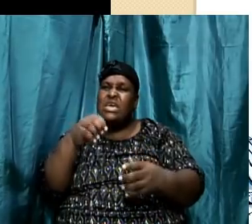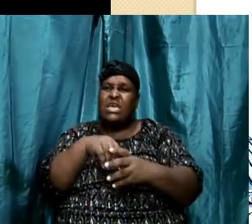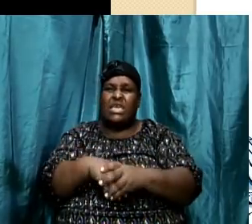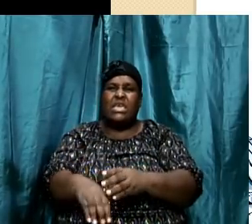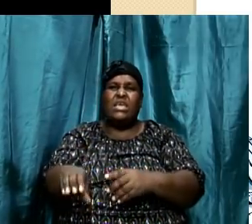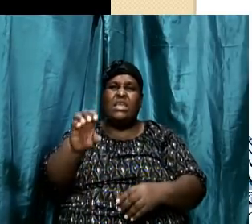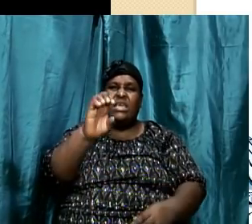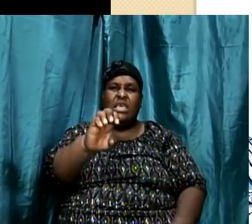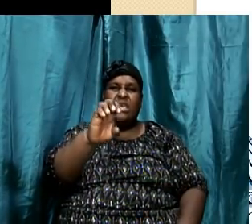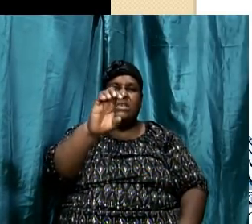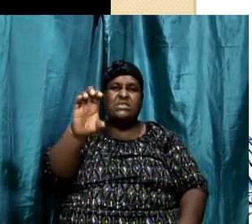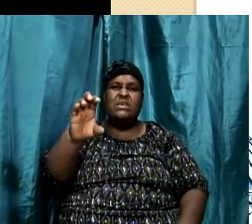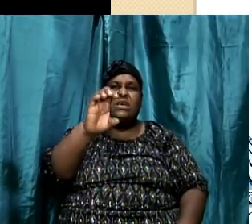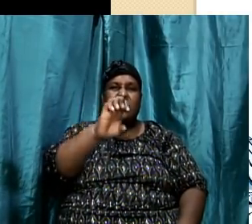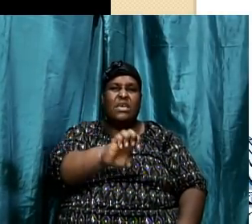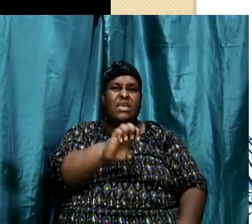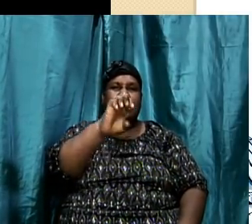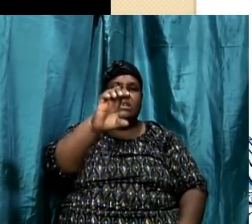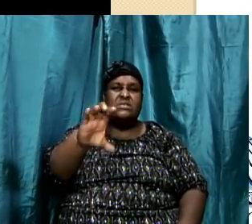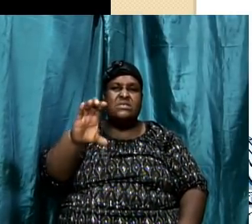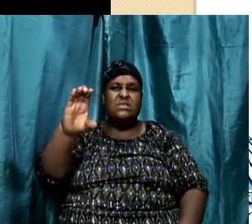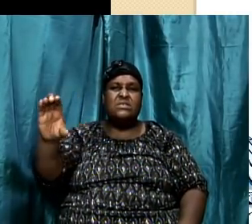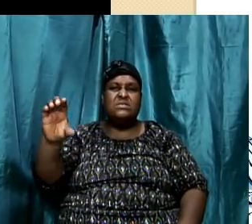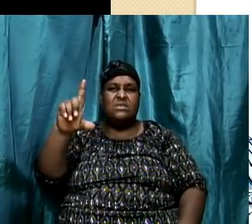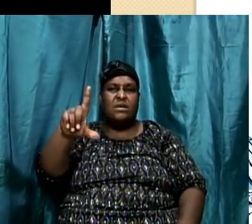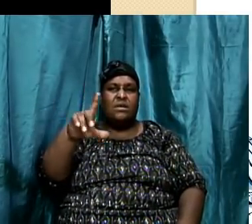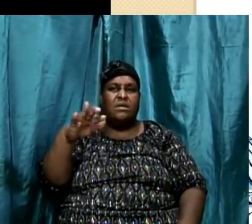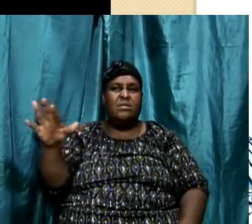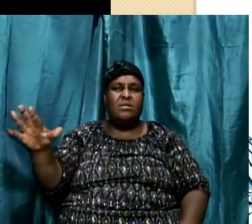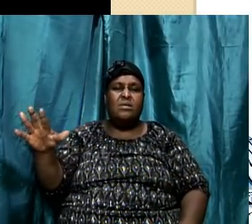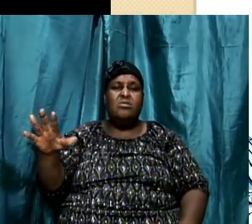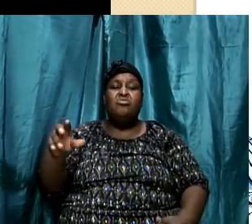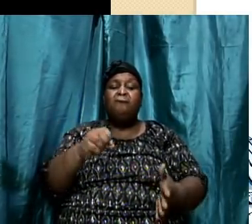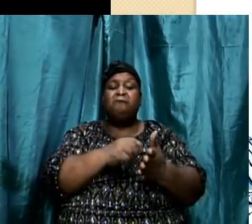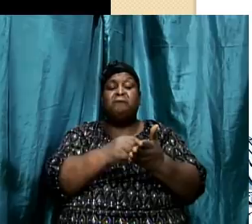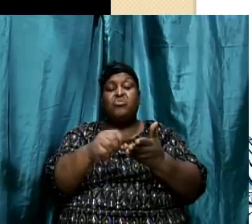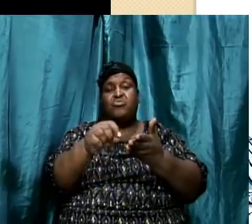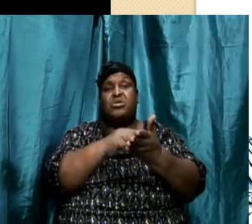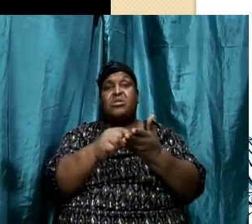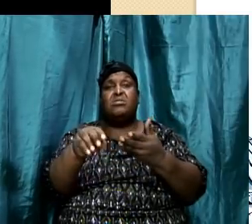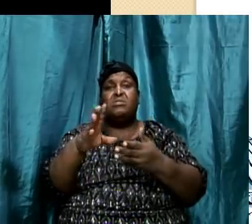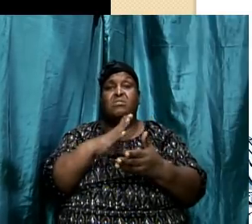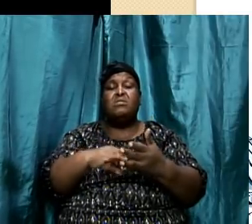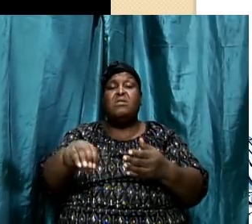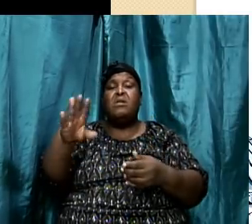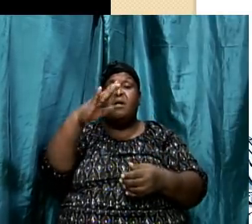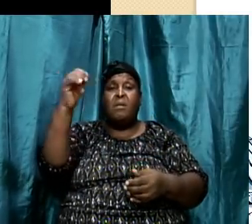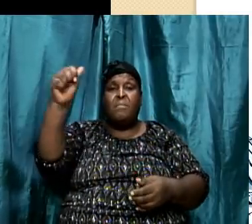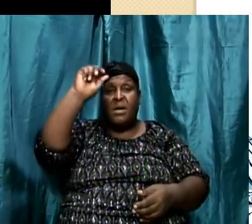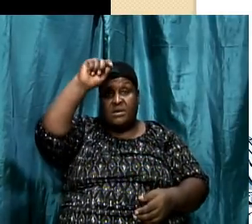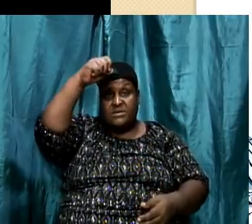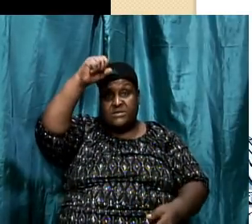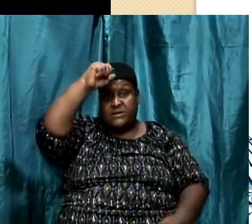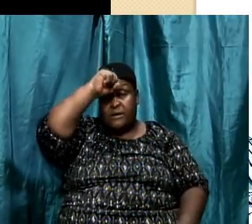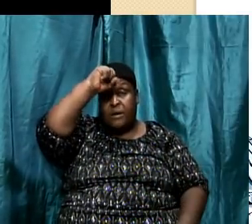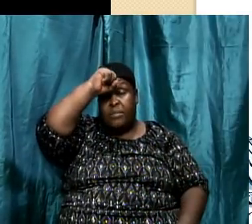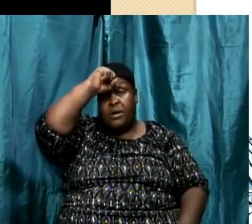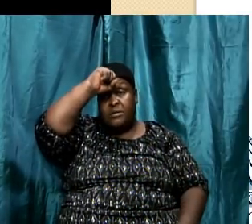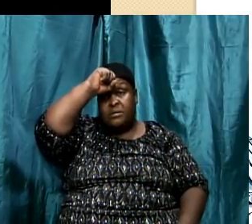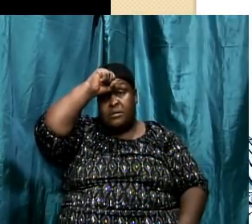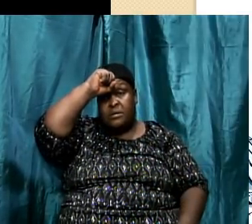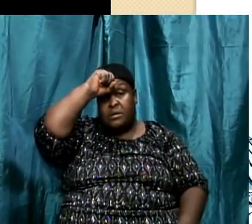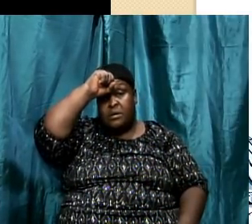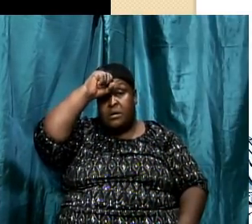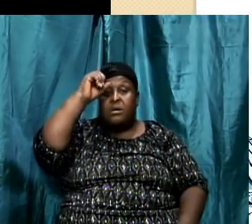Ecclesiastes was written by Solomon. The preacher said he was going to search for something that was good for a